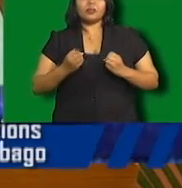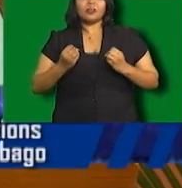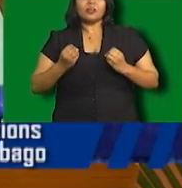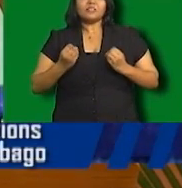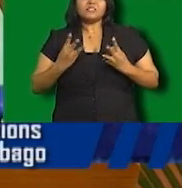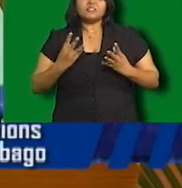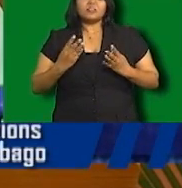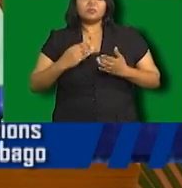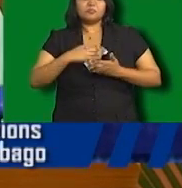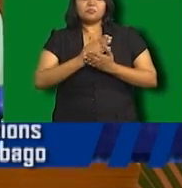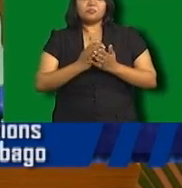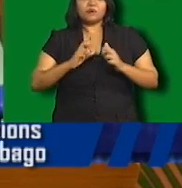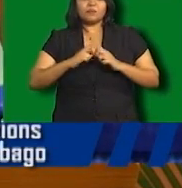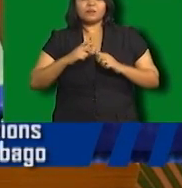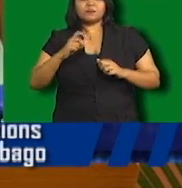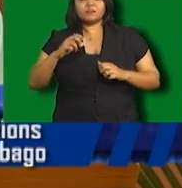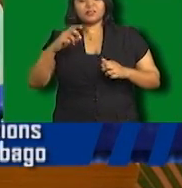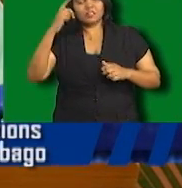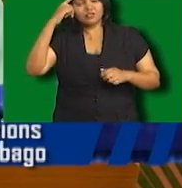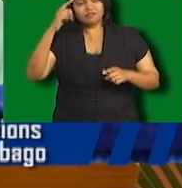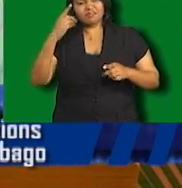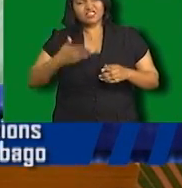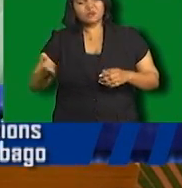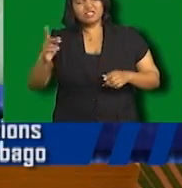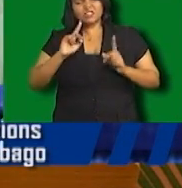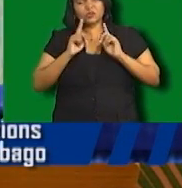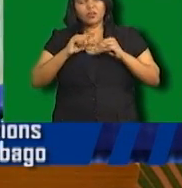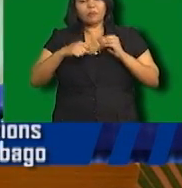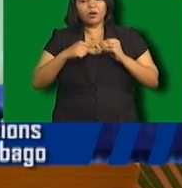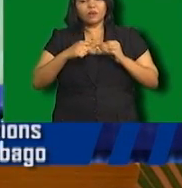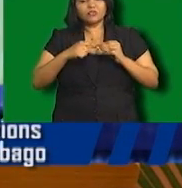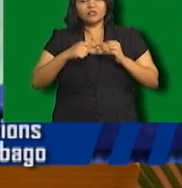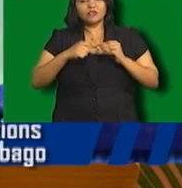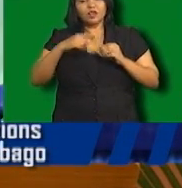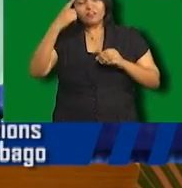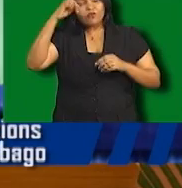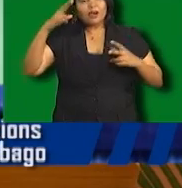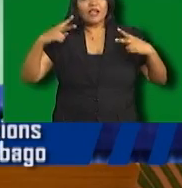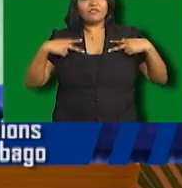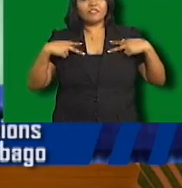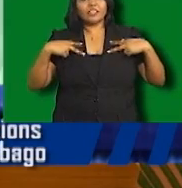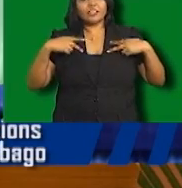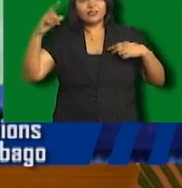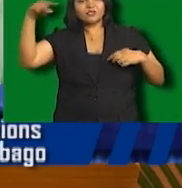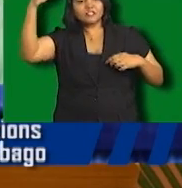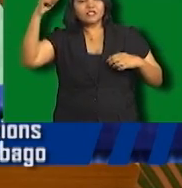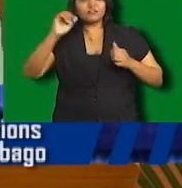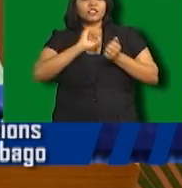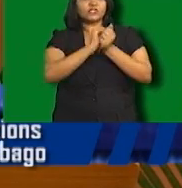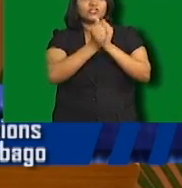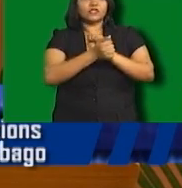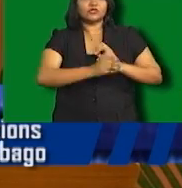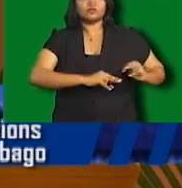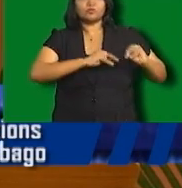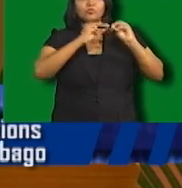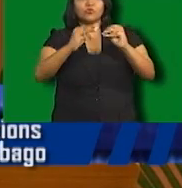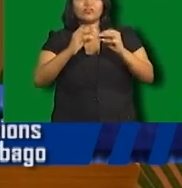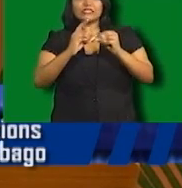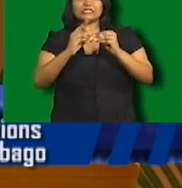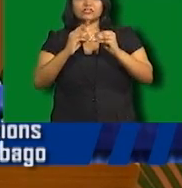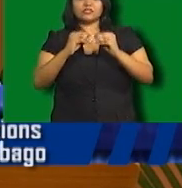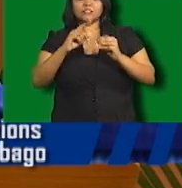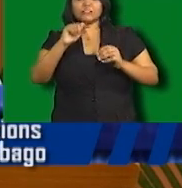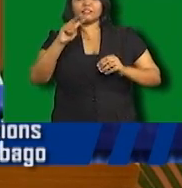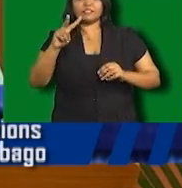to be addressed and finalized in order to have a successful switchover to digital television. Of